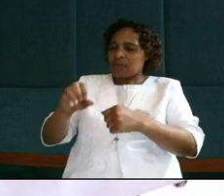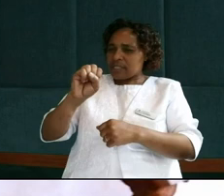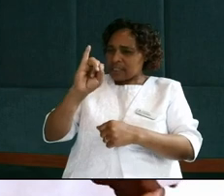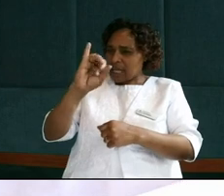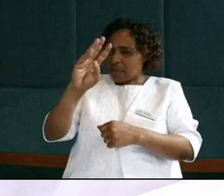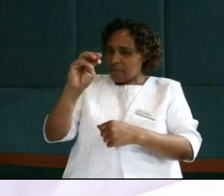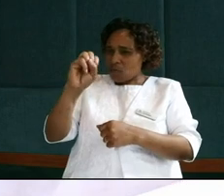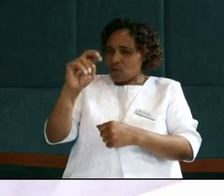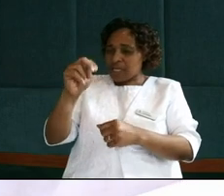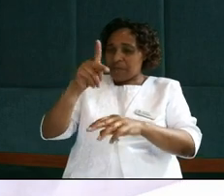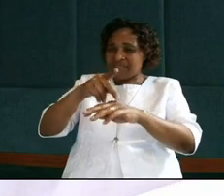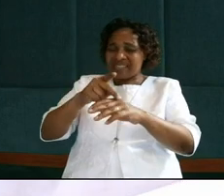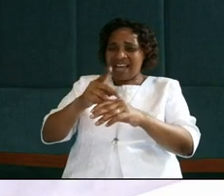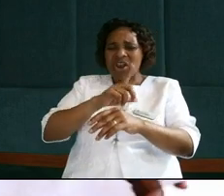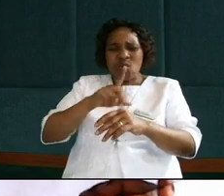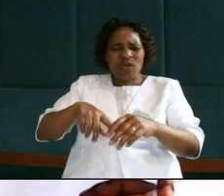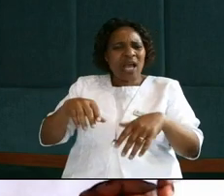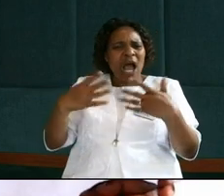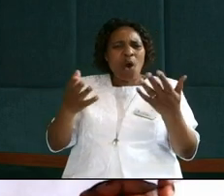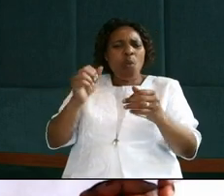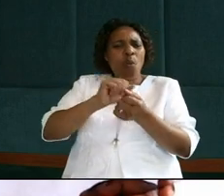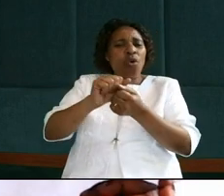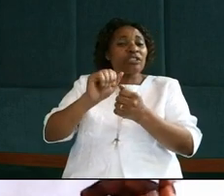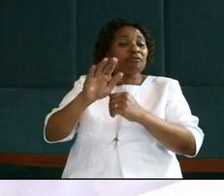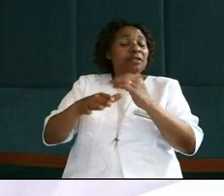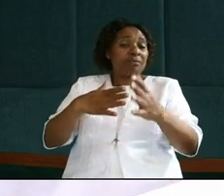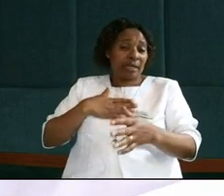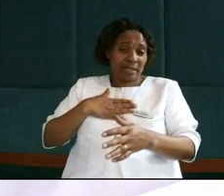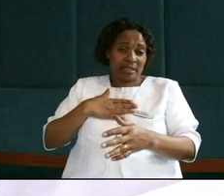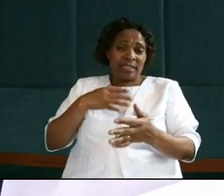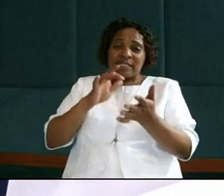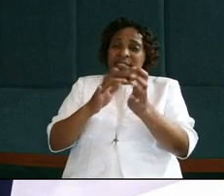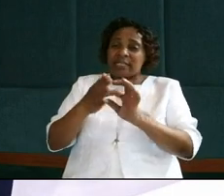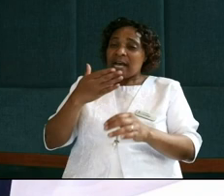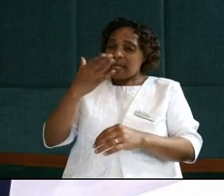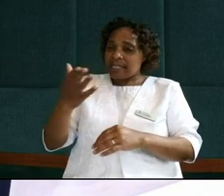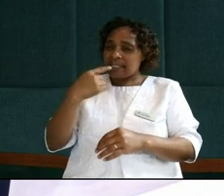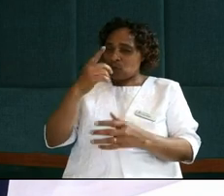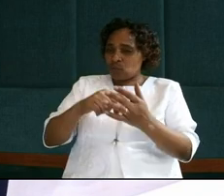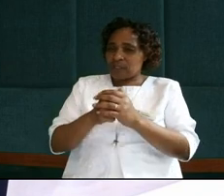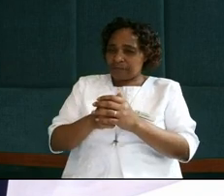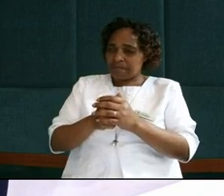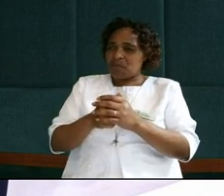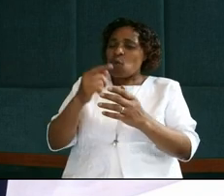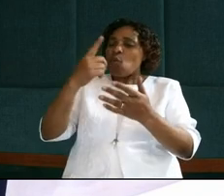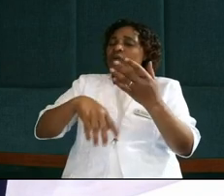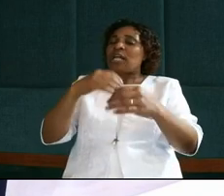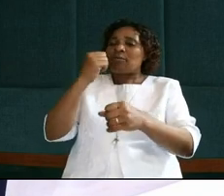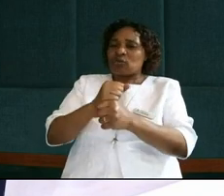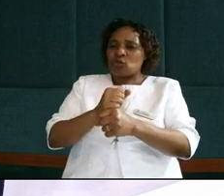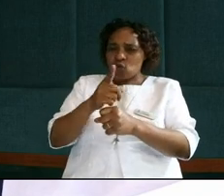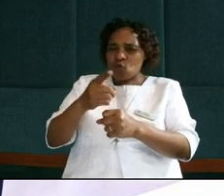and Peter said to him, Lord, are you washing my feet? Jesus answered and said to him, What I am doing, you